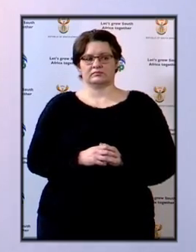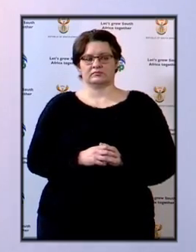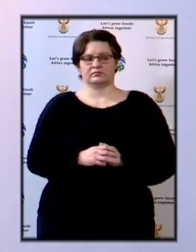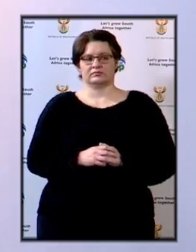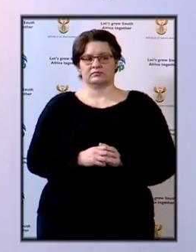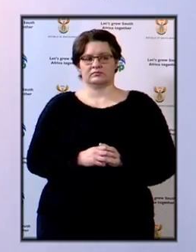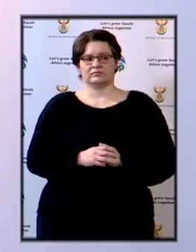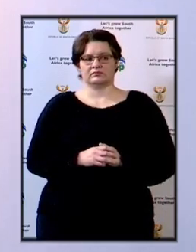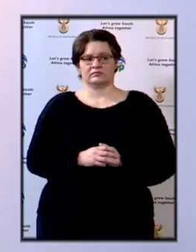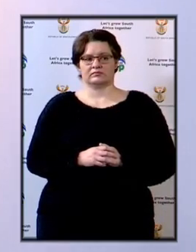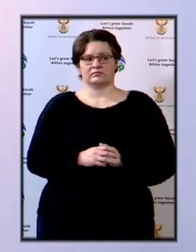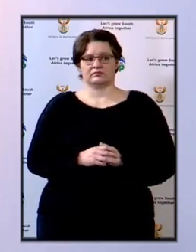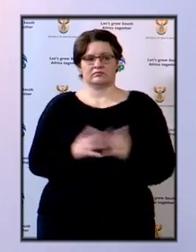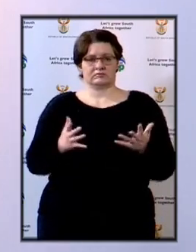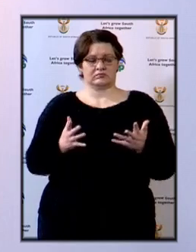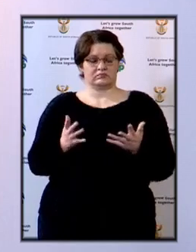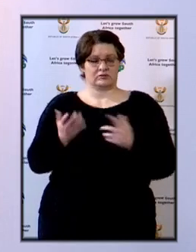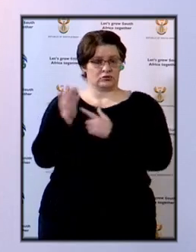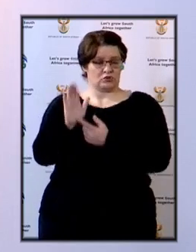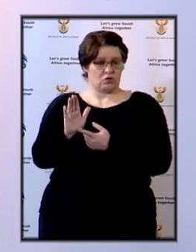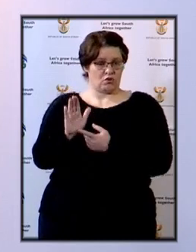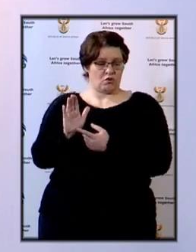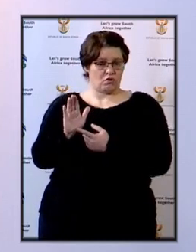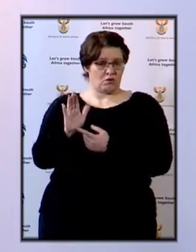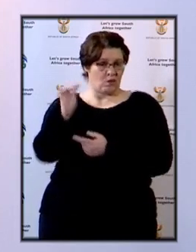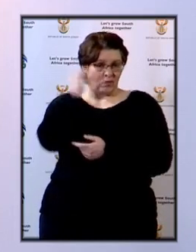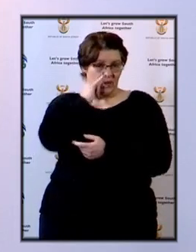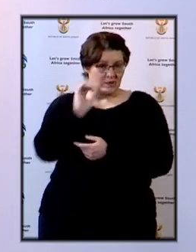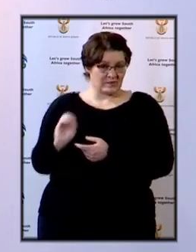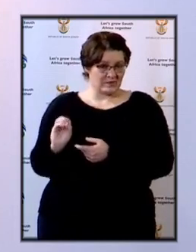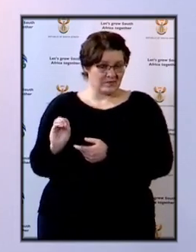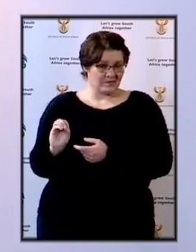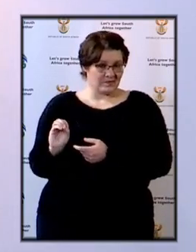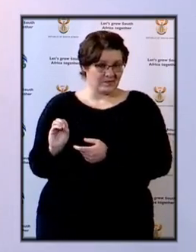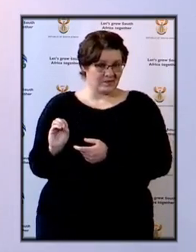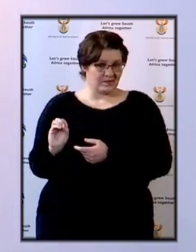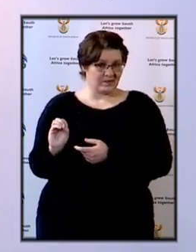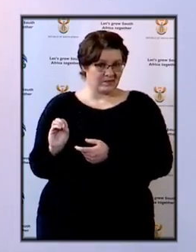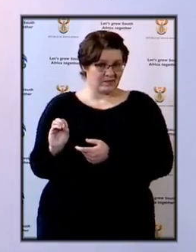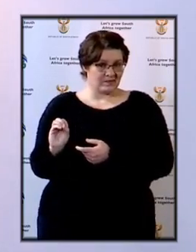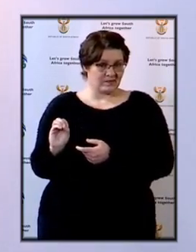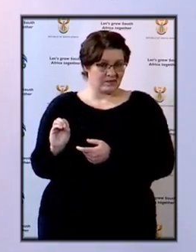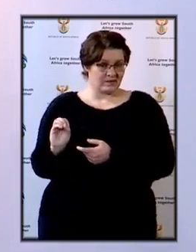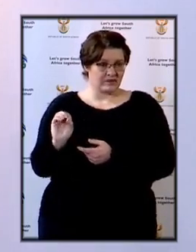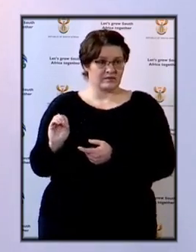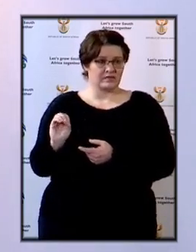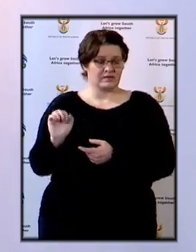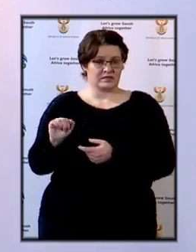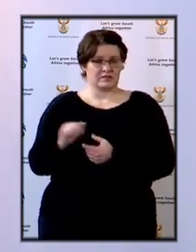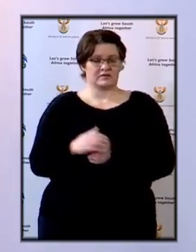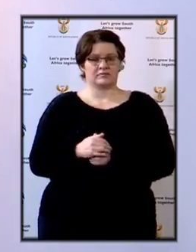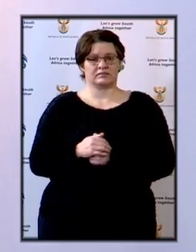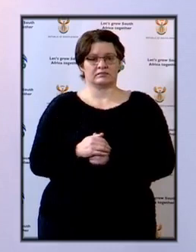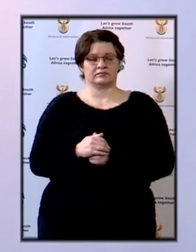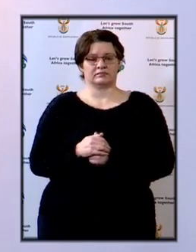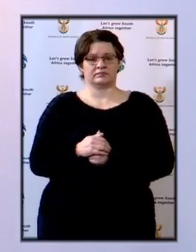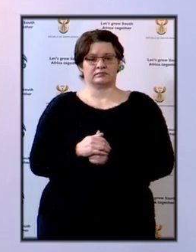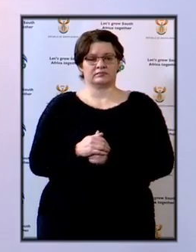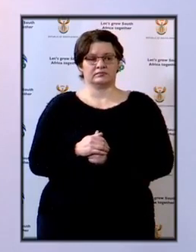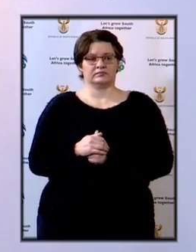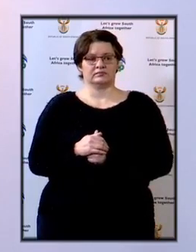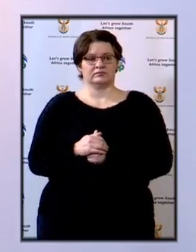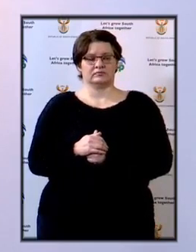Okay. Let's... Can we get an indication whether we're getting any calls? We're getting... Okay.